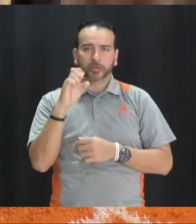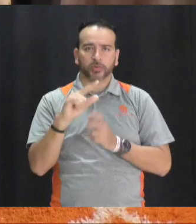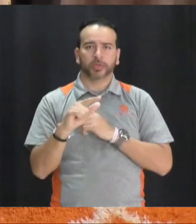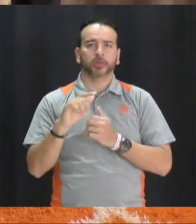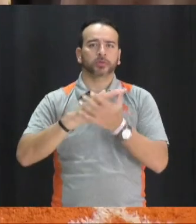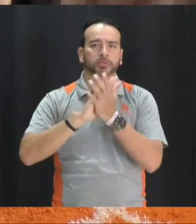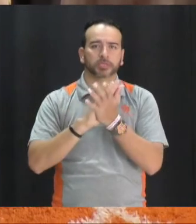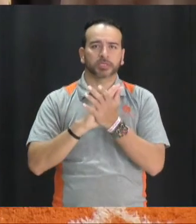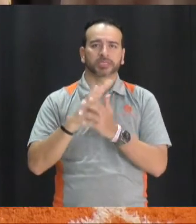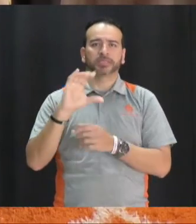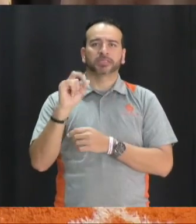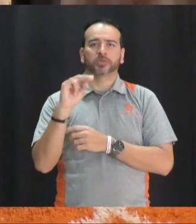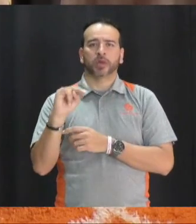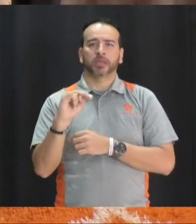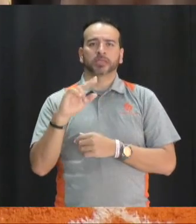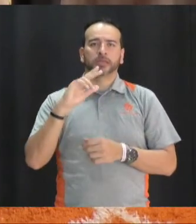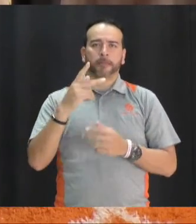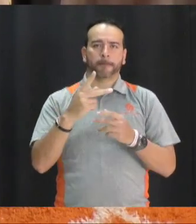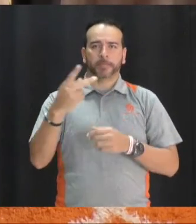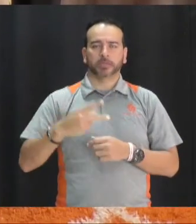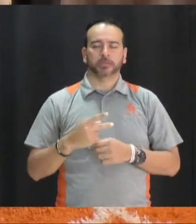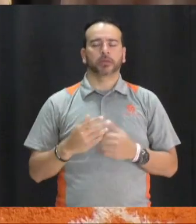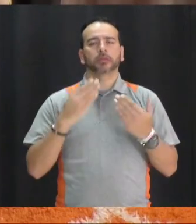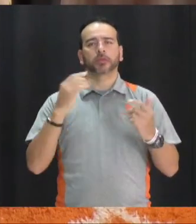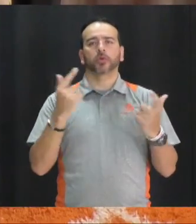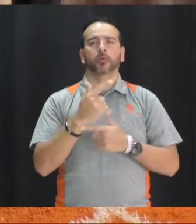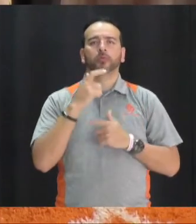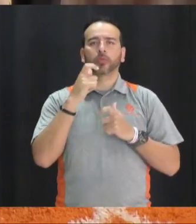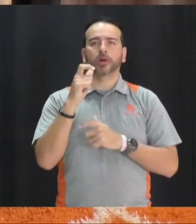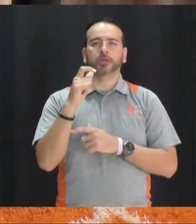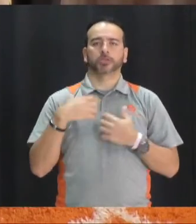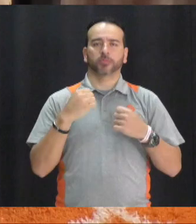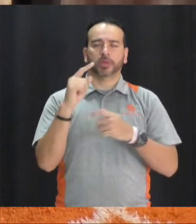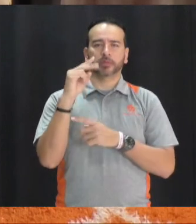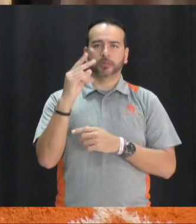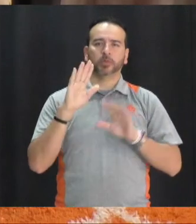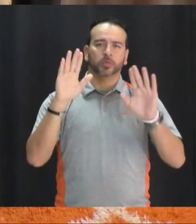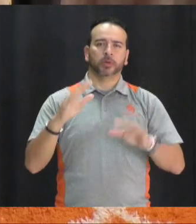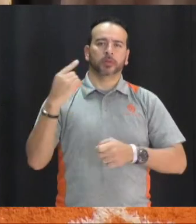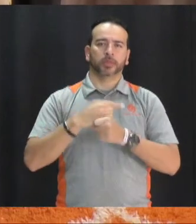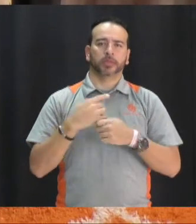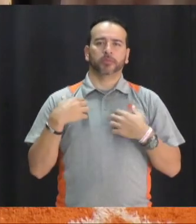or sriracha chicken pizza. Thank you everyone for watching Brave TV News and have a great day Braves.